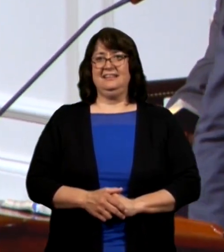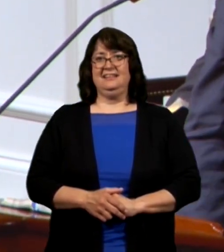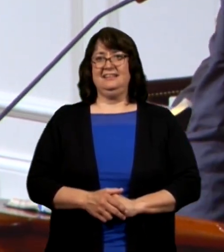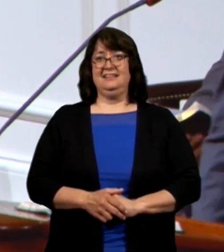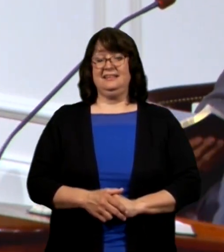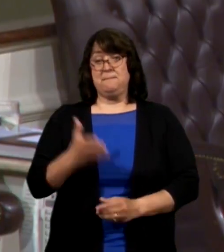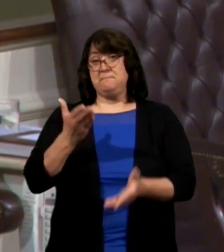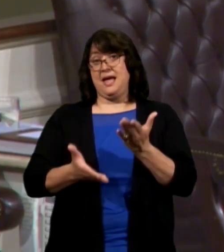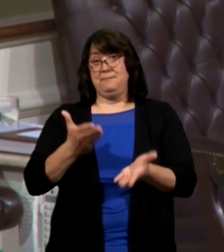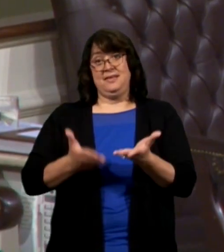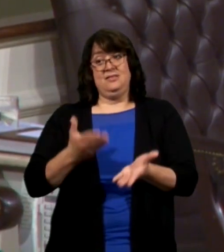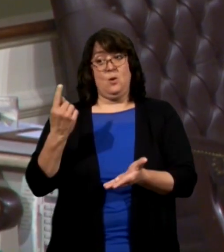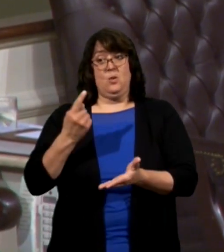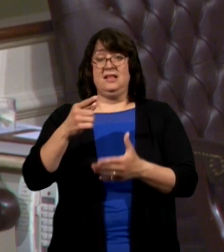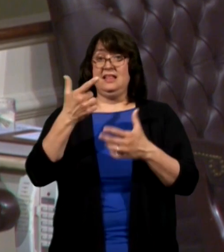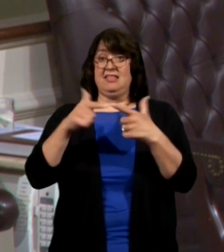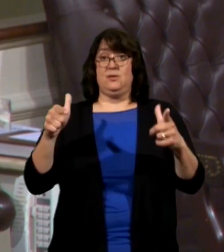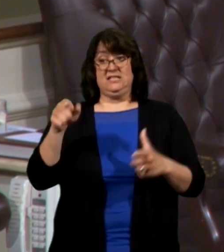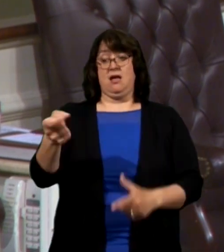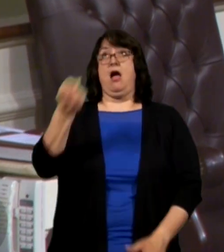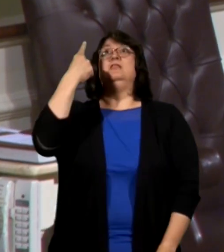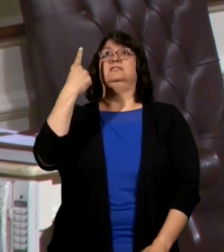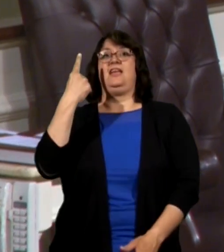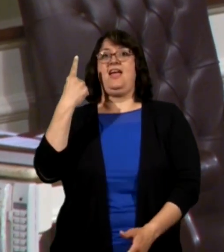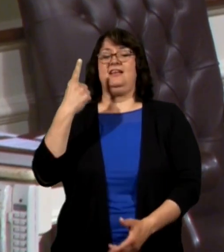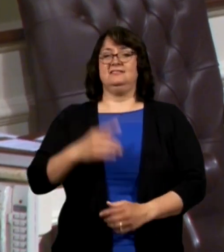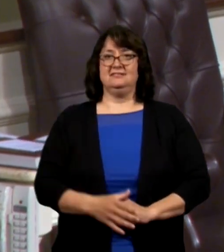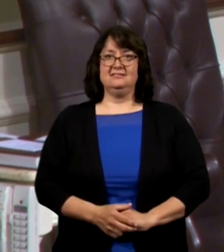it might be the only language he understands